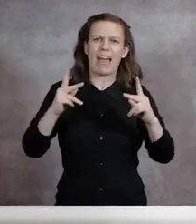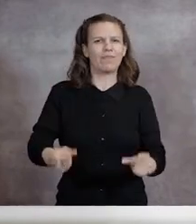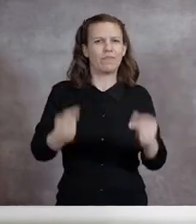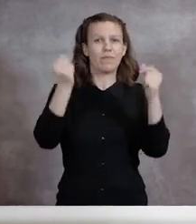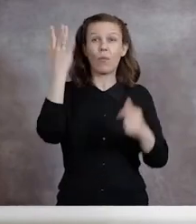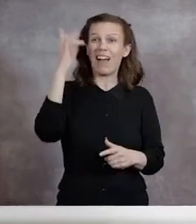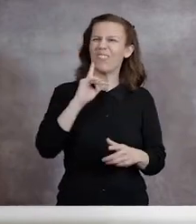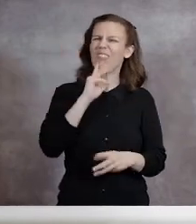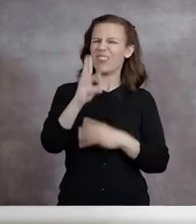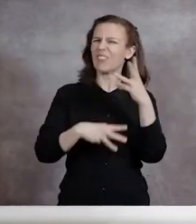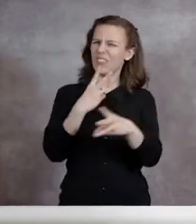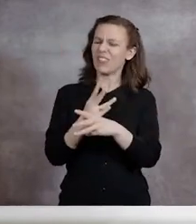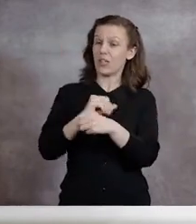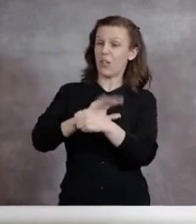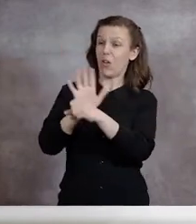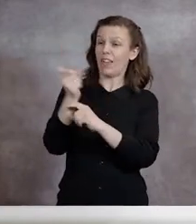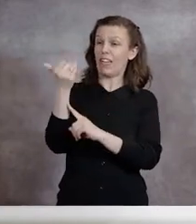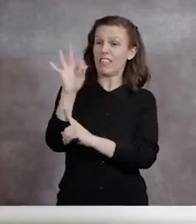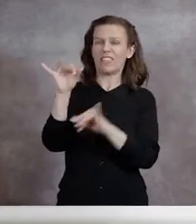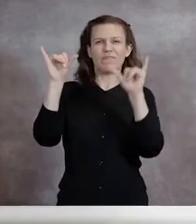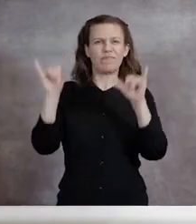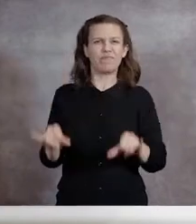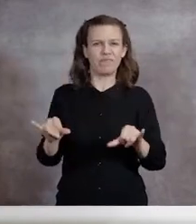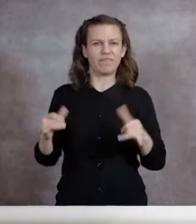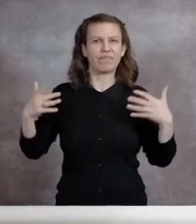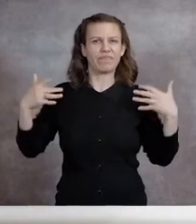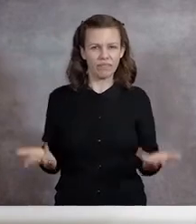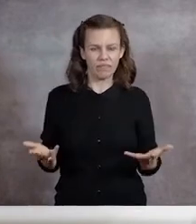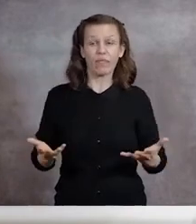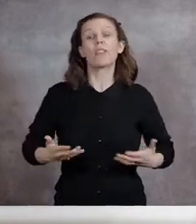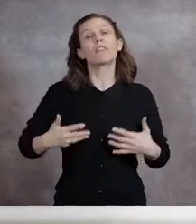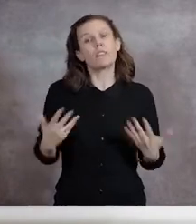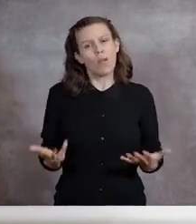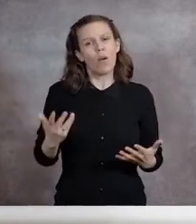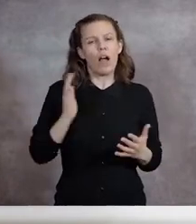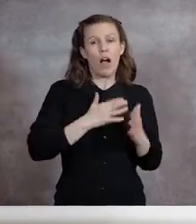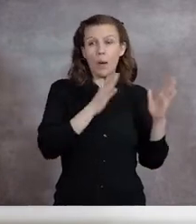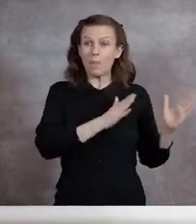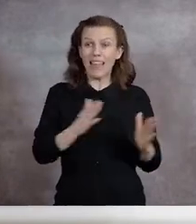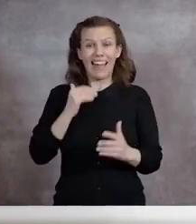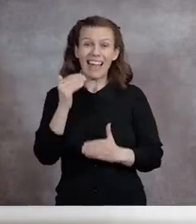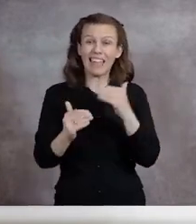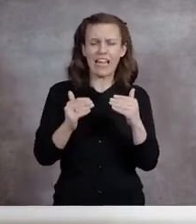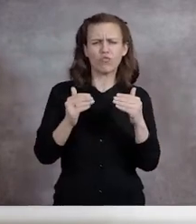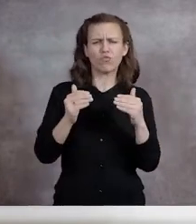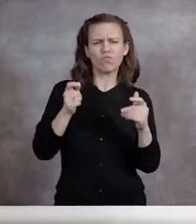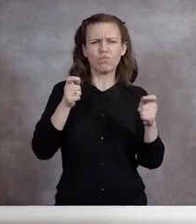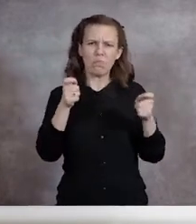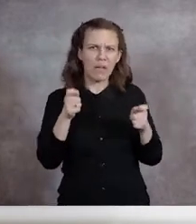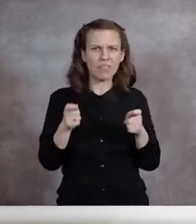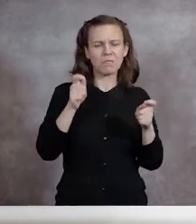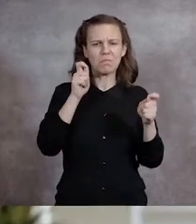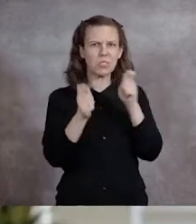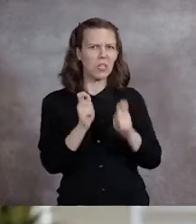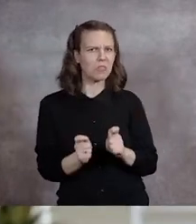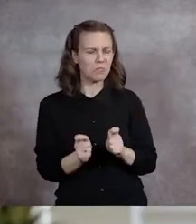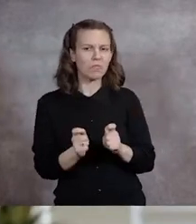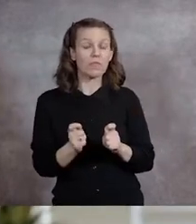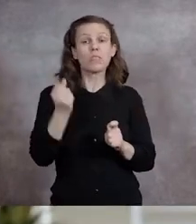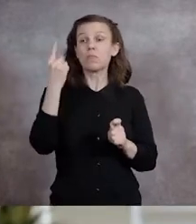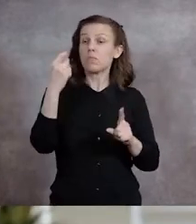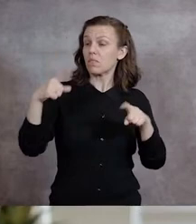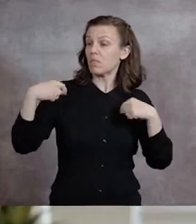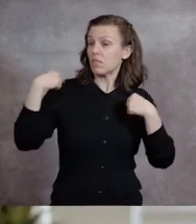the reality that COVID-19 wasn't going anywhere. And so plans had to be changed or managed.